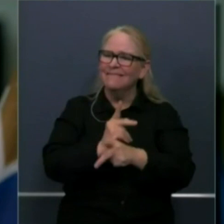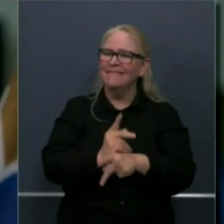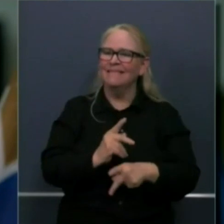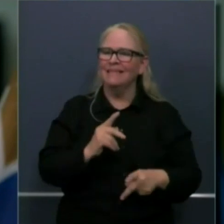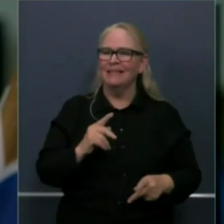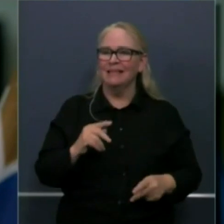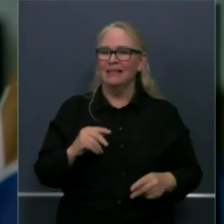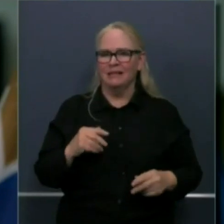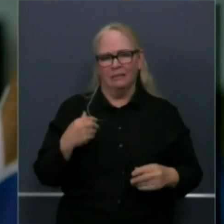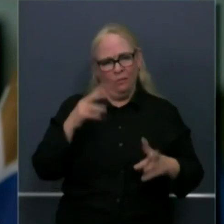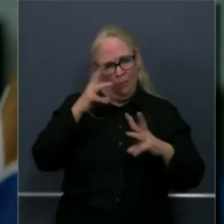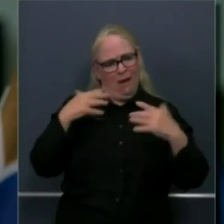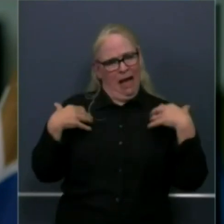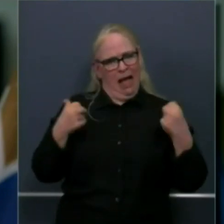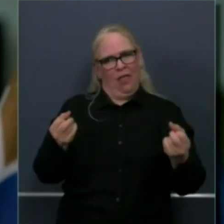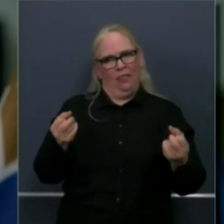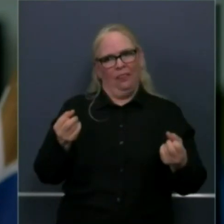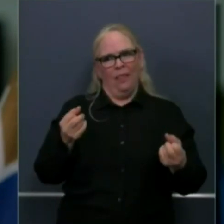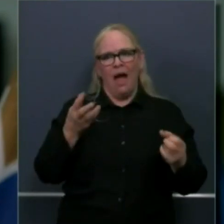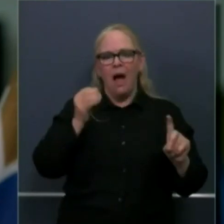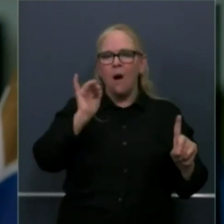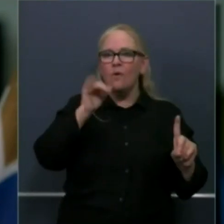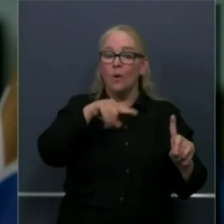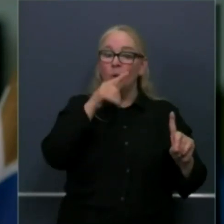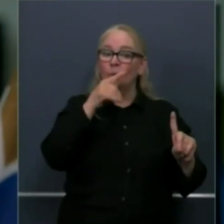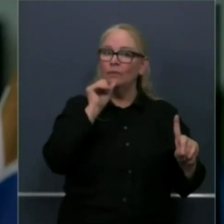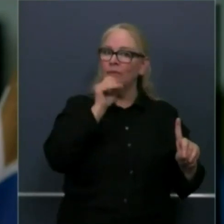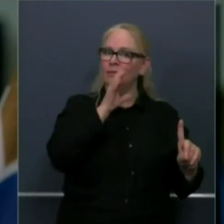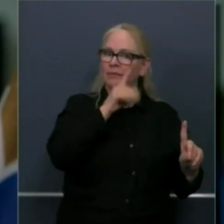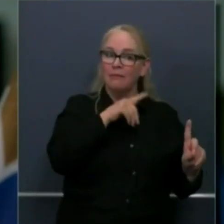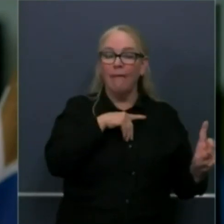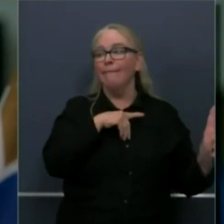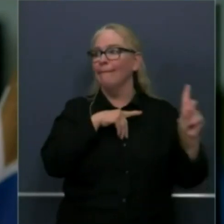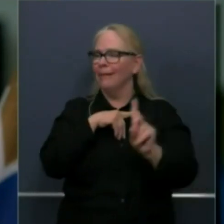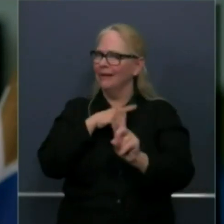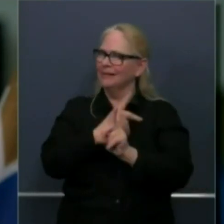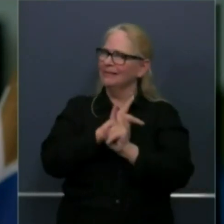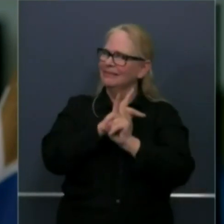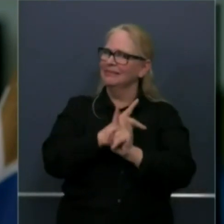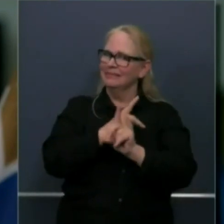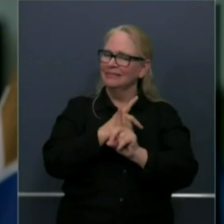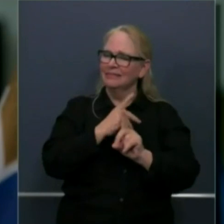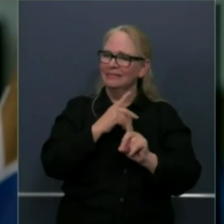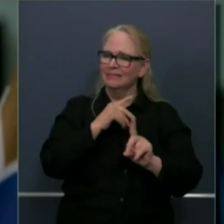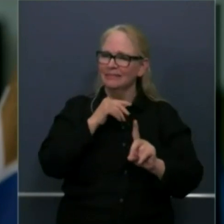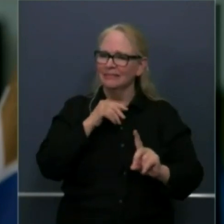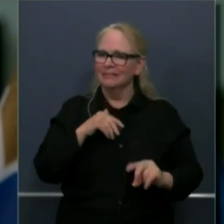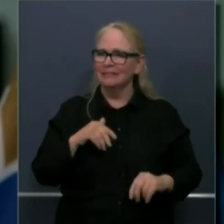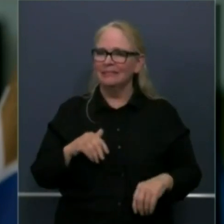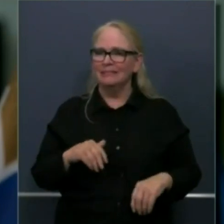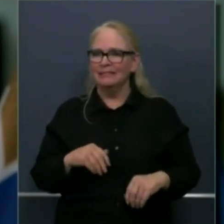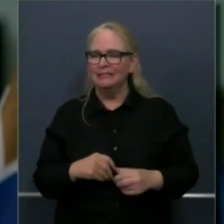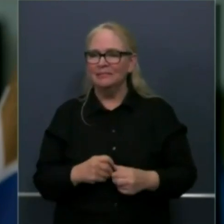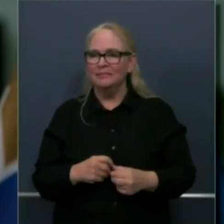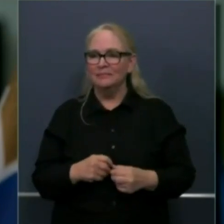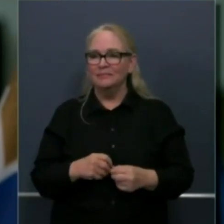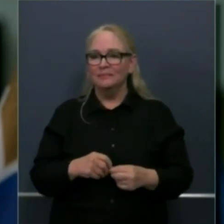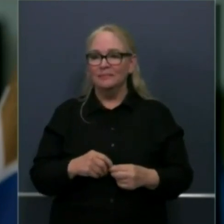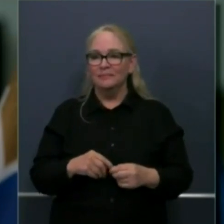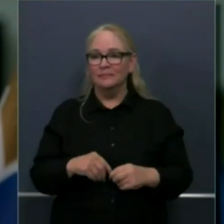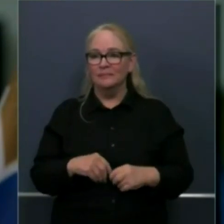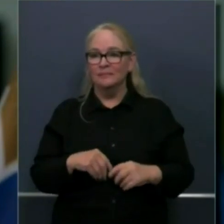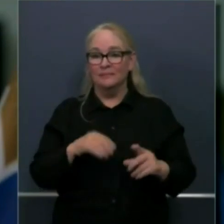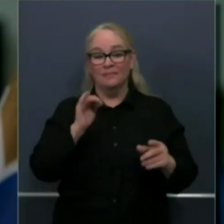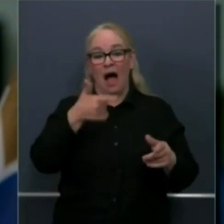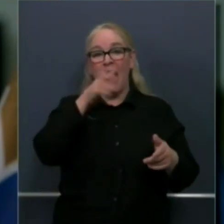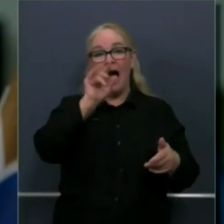and those are our seniors and that's why practicing uh and that's just preaching uh what is in these guidelines is